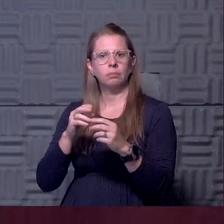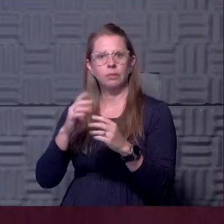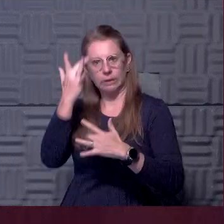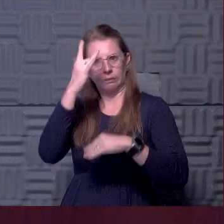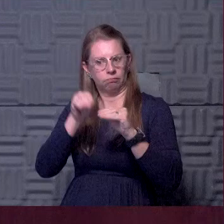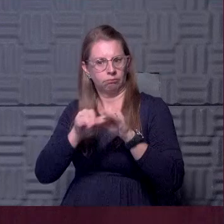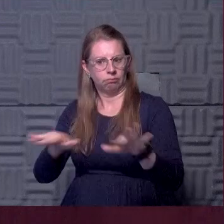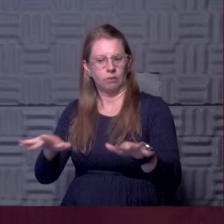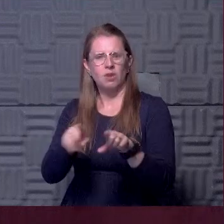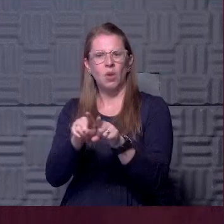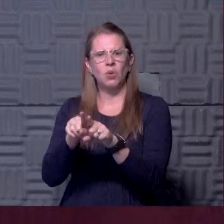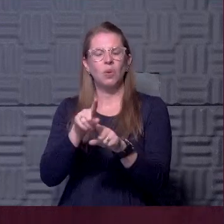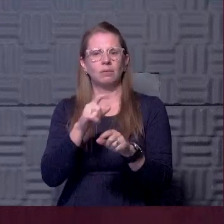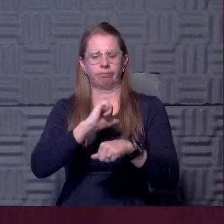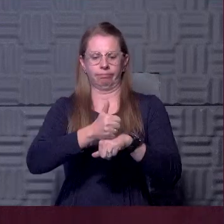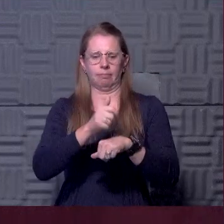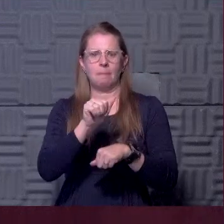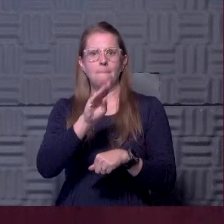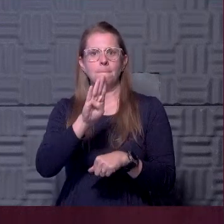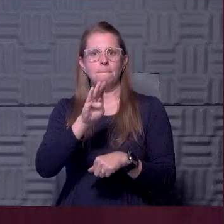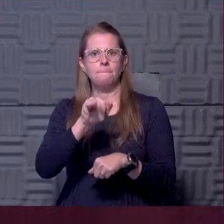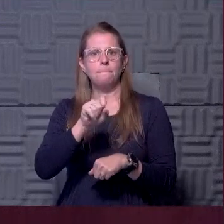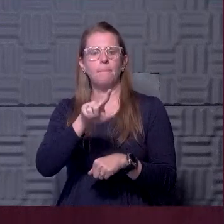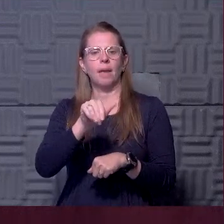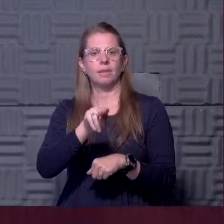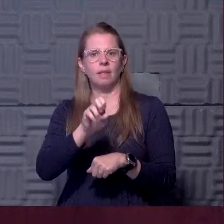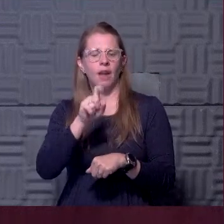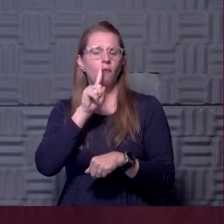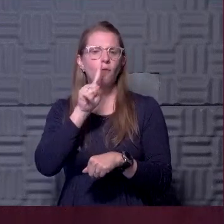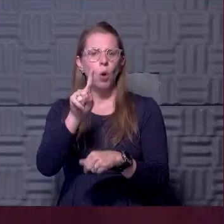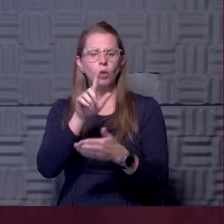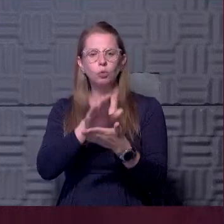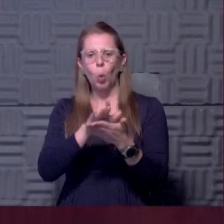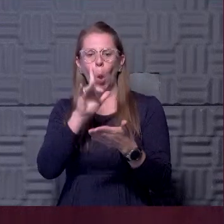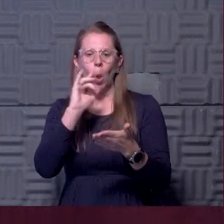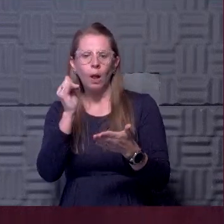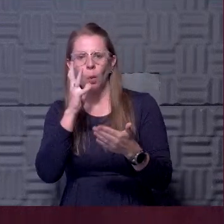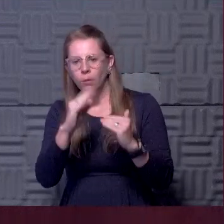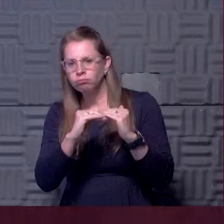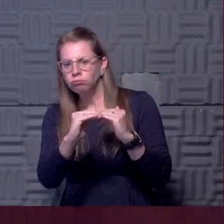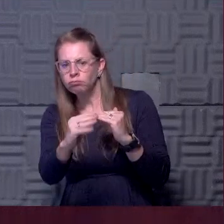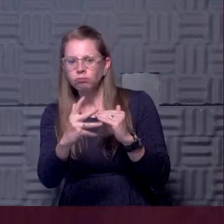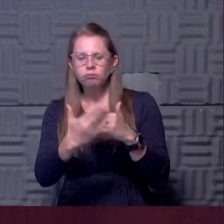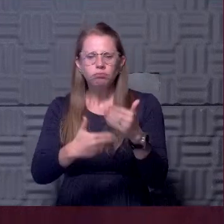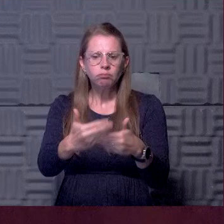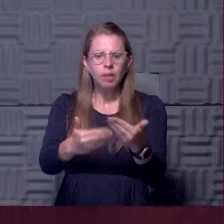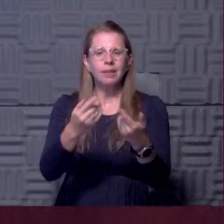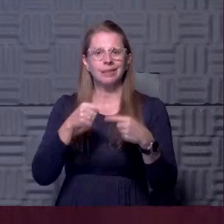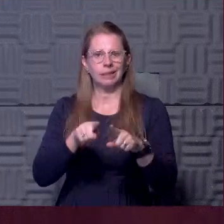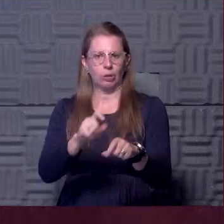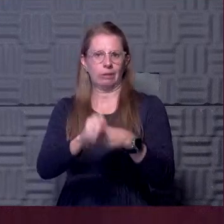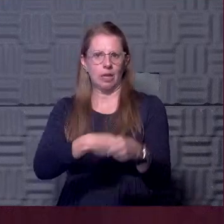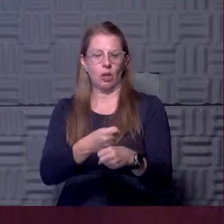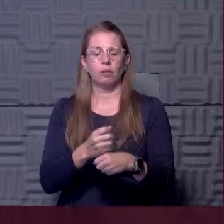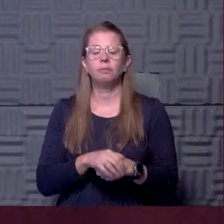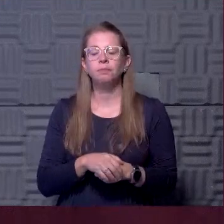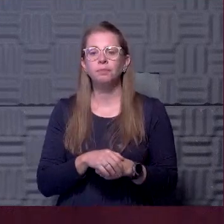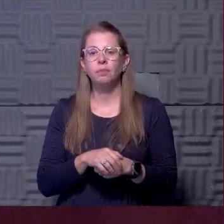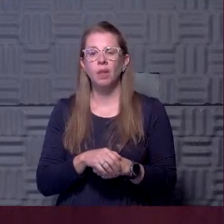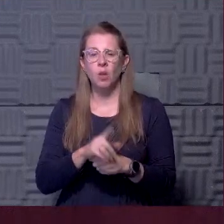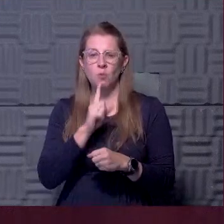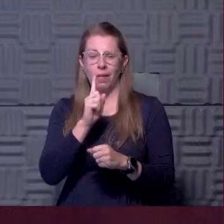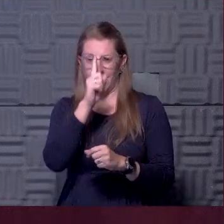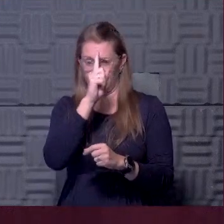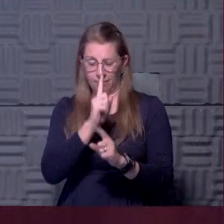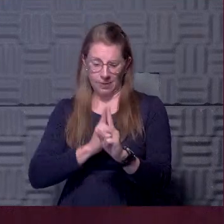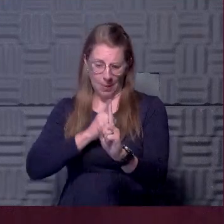establish a baseline for what the school year could look like, and then do regular surveillance testing for those individuals throughout the course of the year. With the overall goal being if